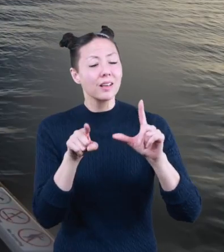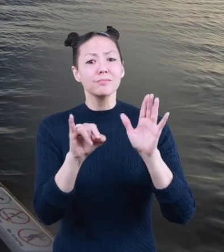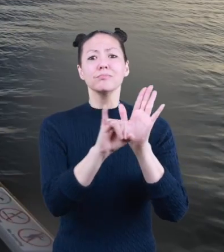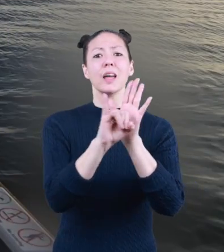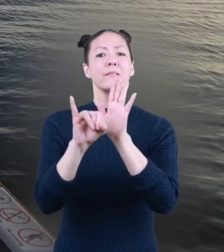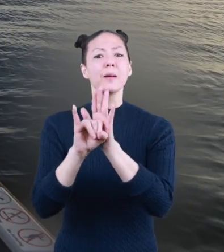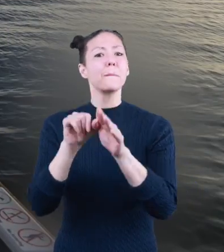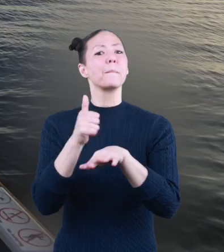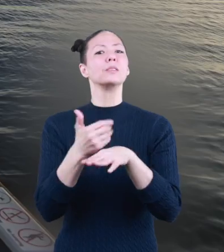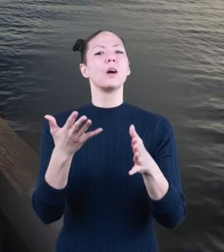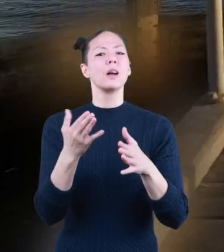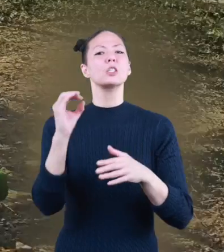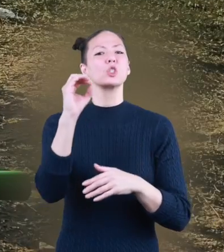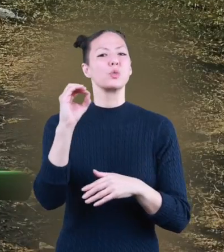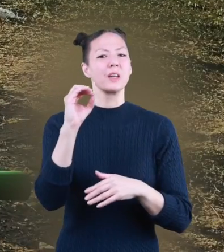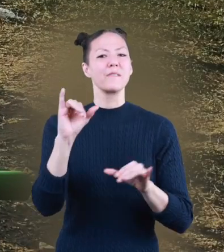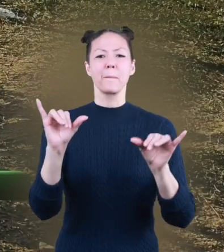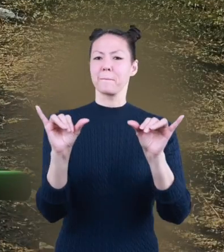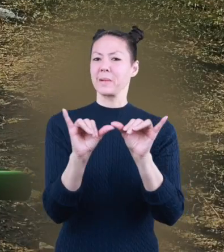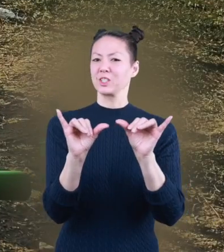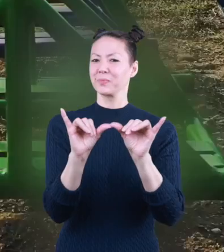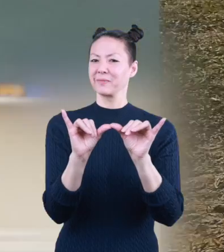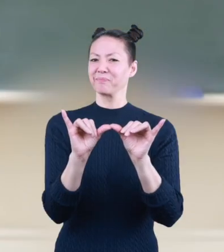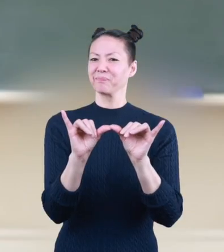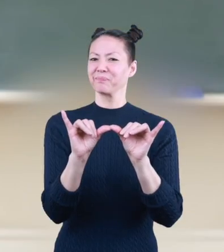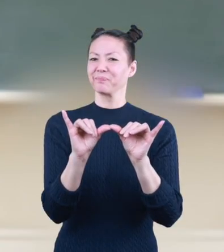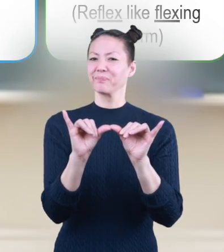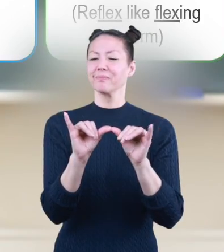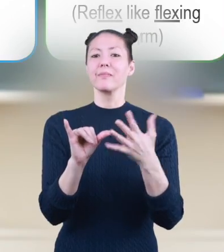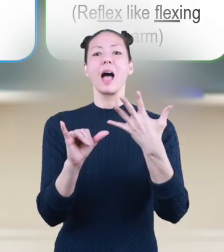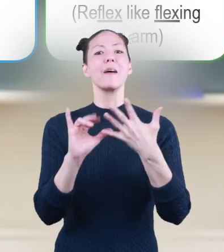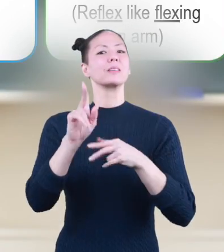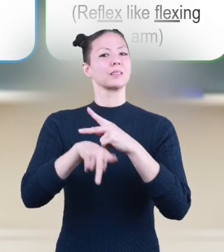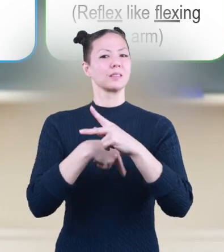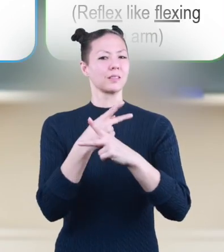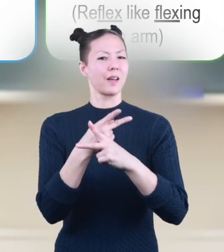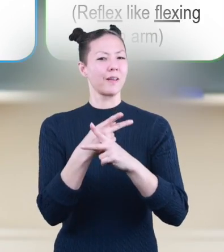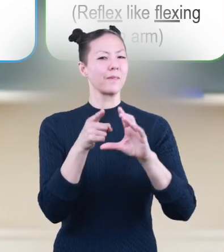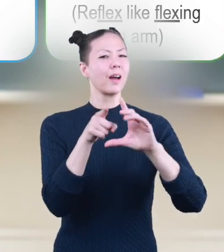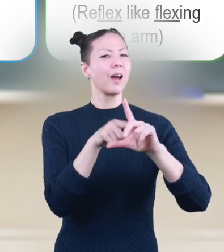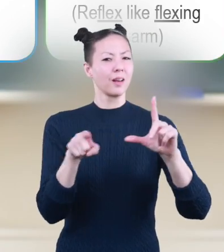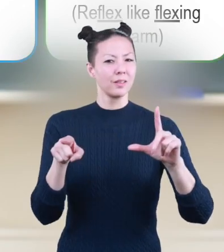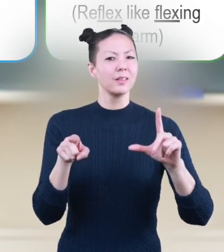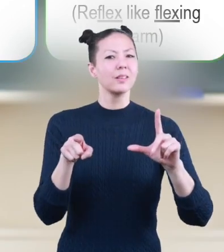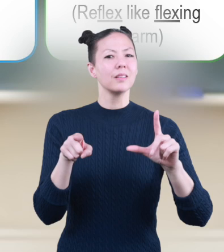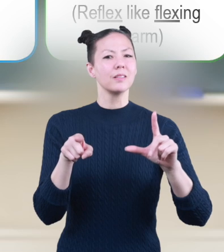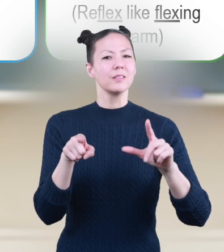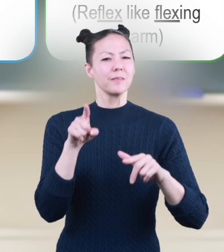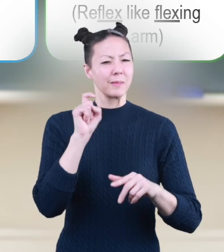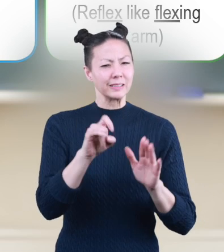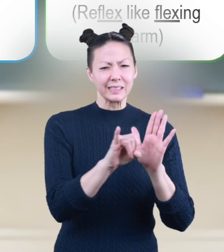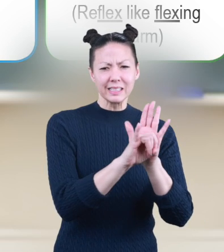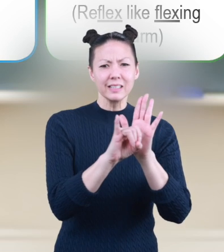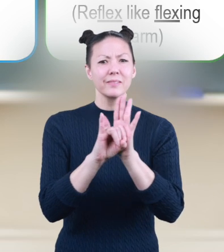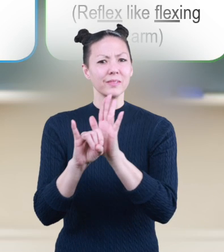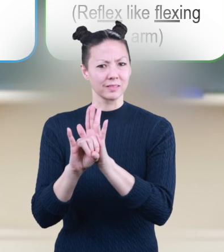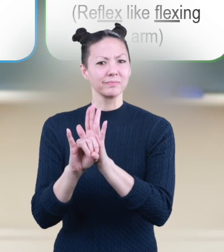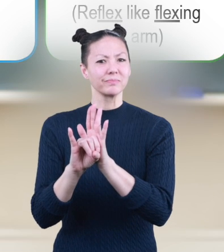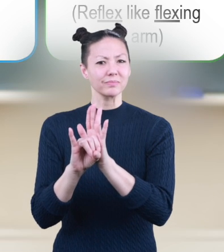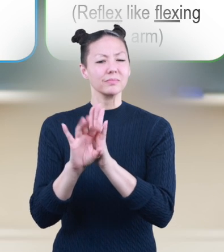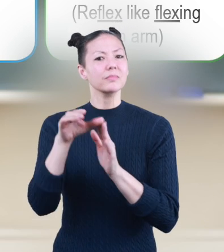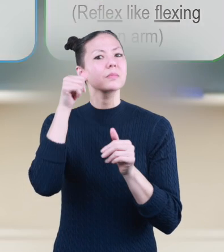identified based on the degree of measurement. There are five types of angles that you must be able to identify.